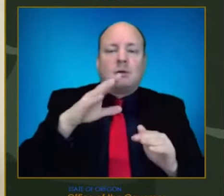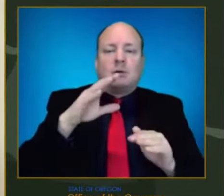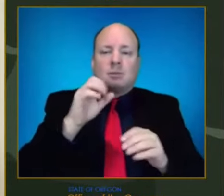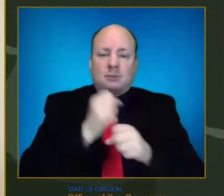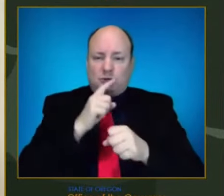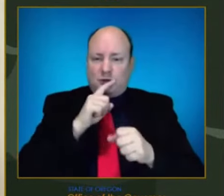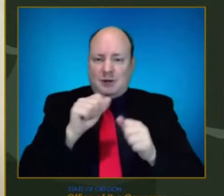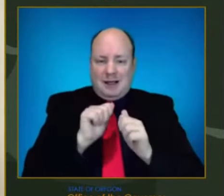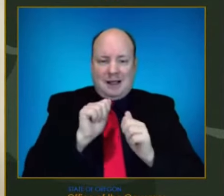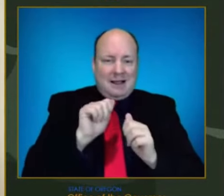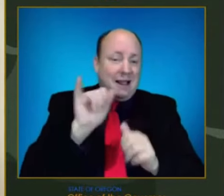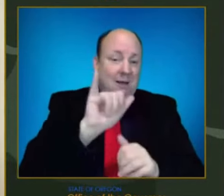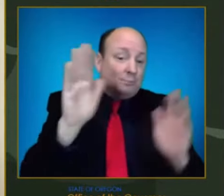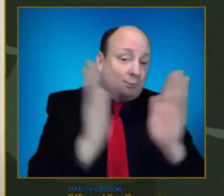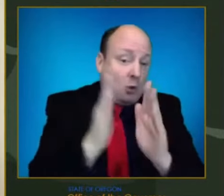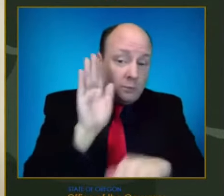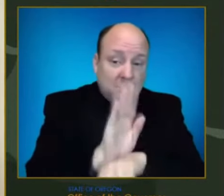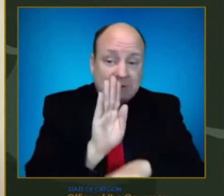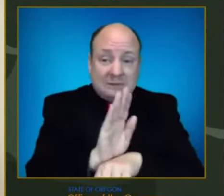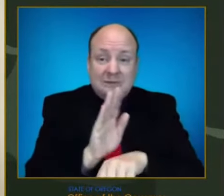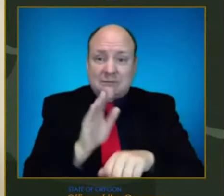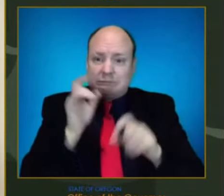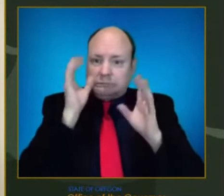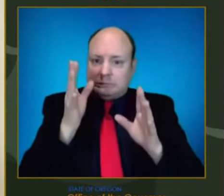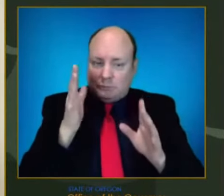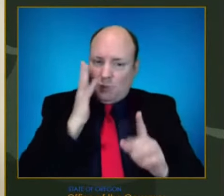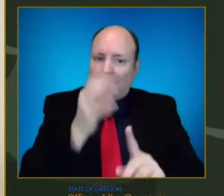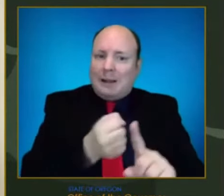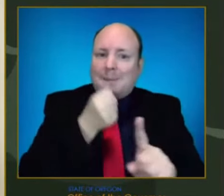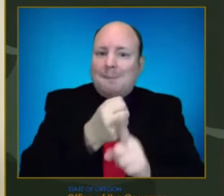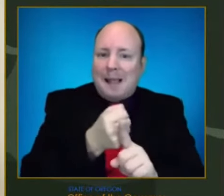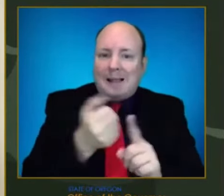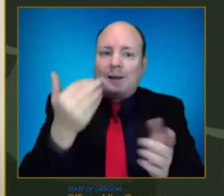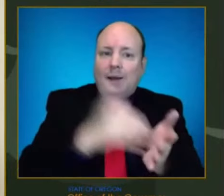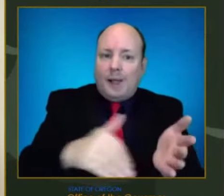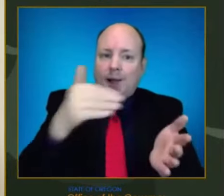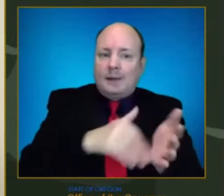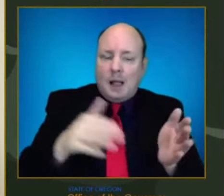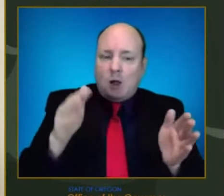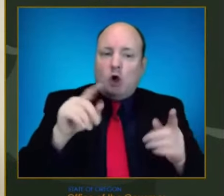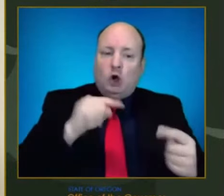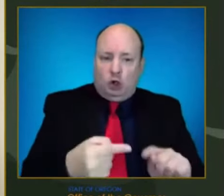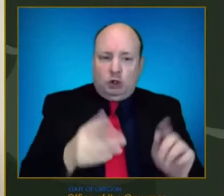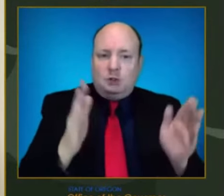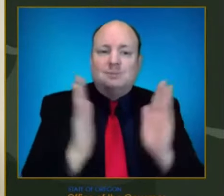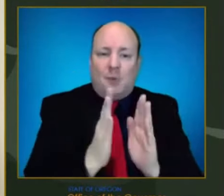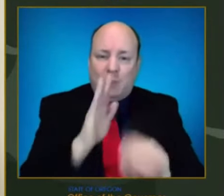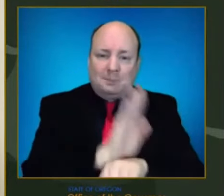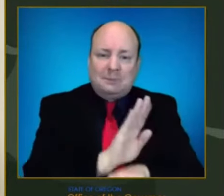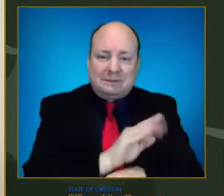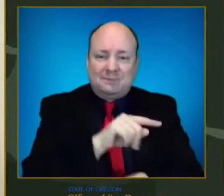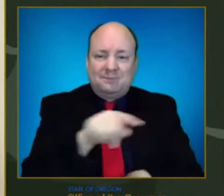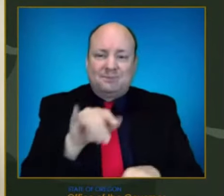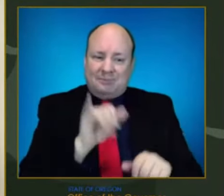disproportionately impacted by the pandemic. Our large businesses as well. It's been really